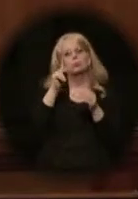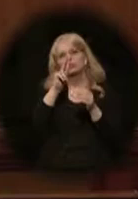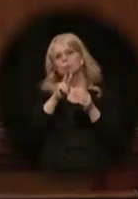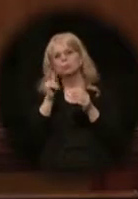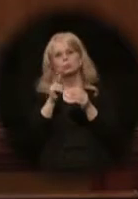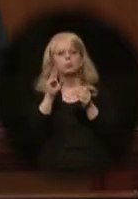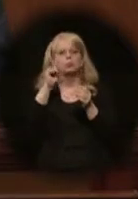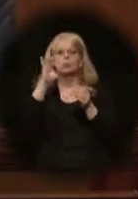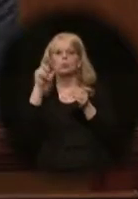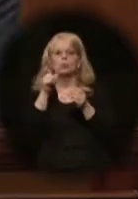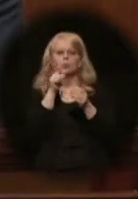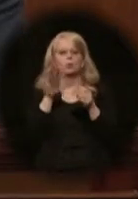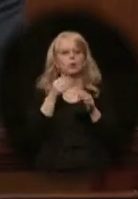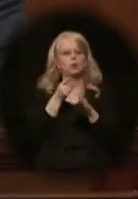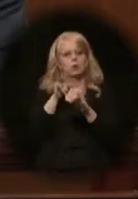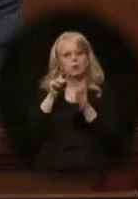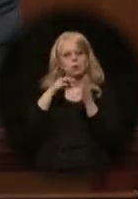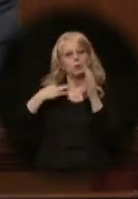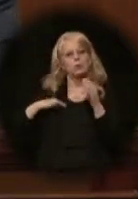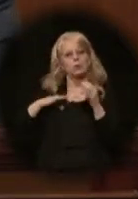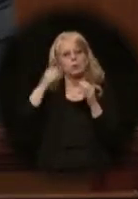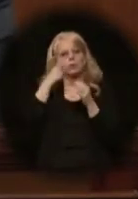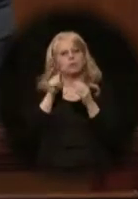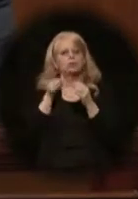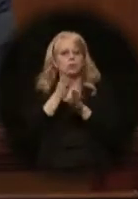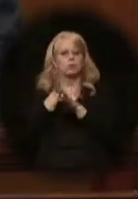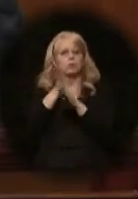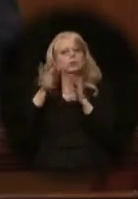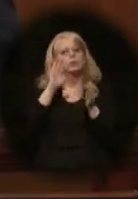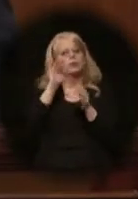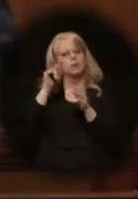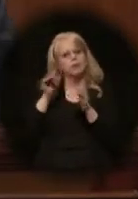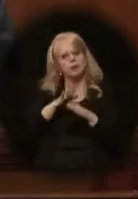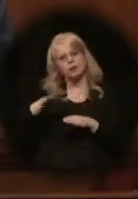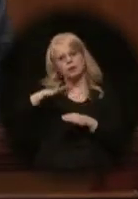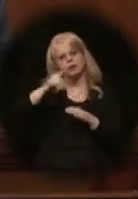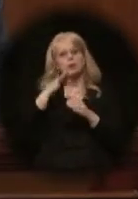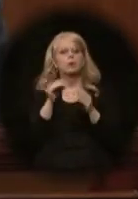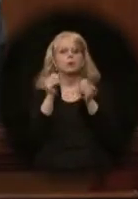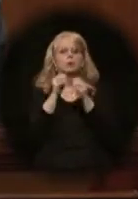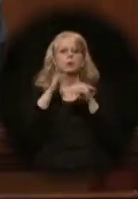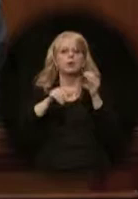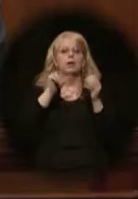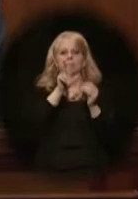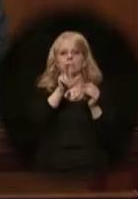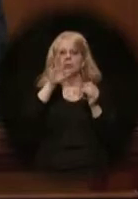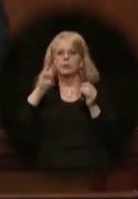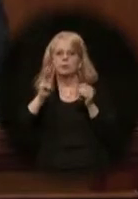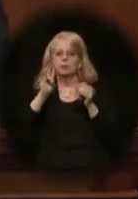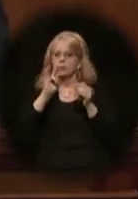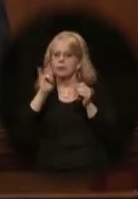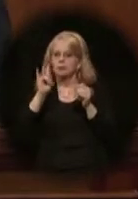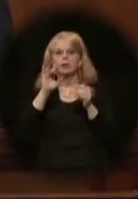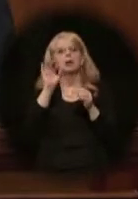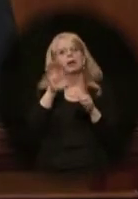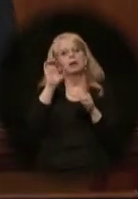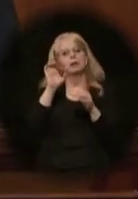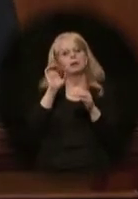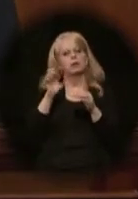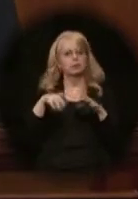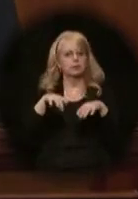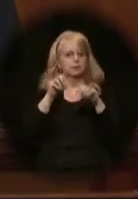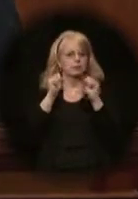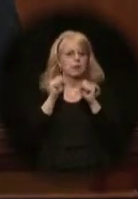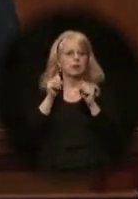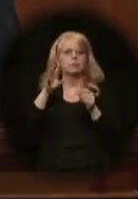graduation and certification in a career field. More than 3,700 Alaska high school students currently take advantage